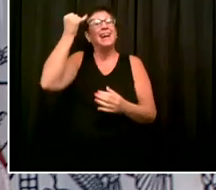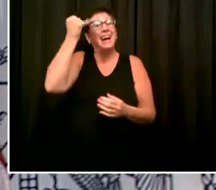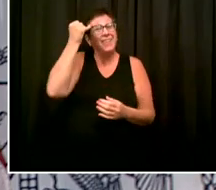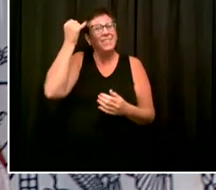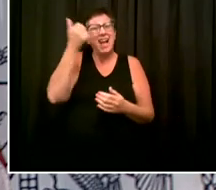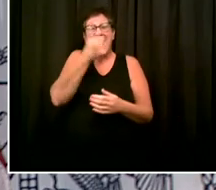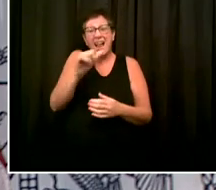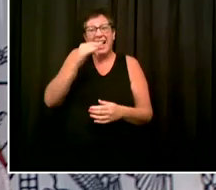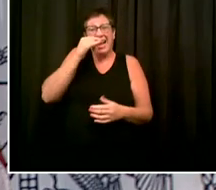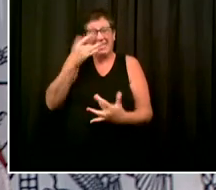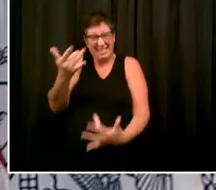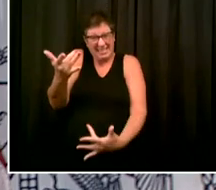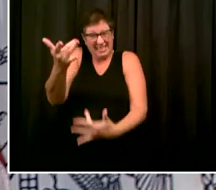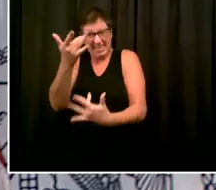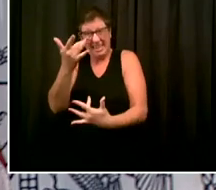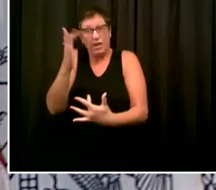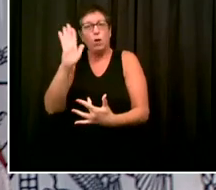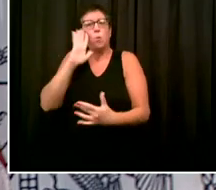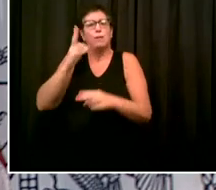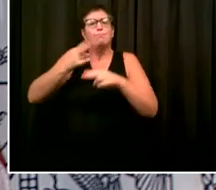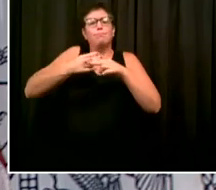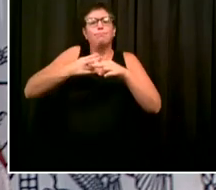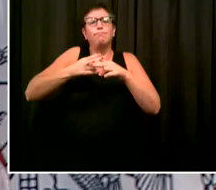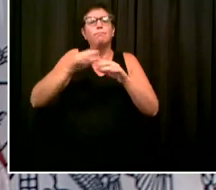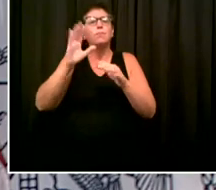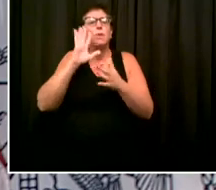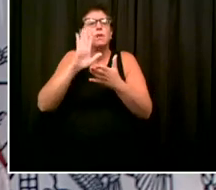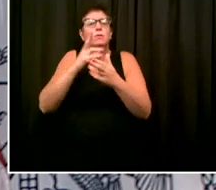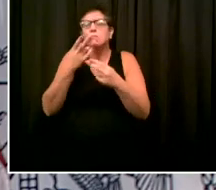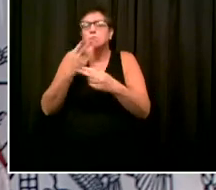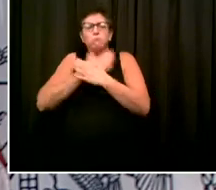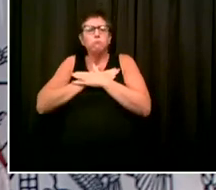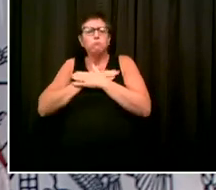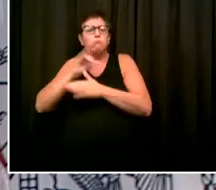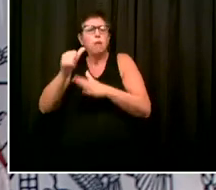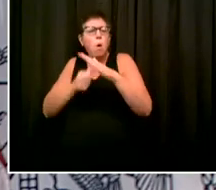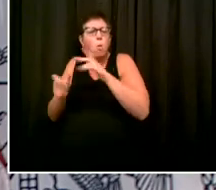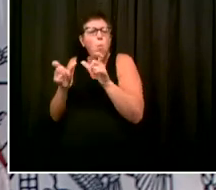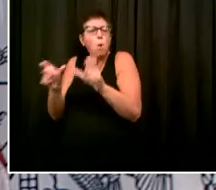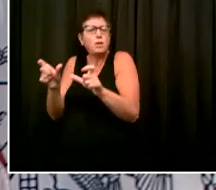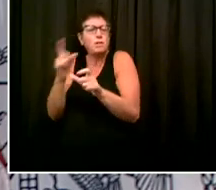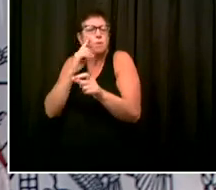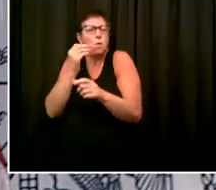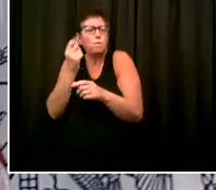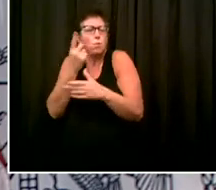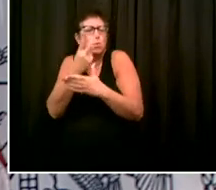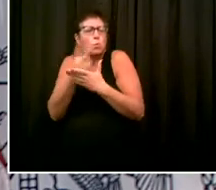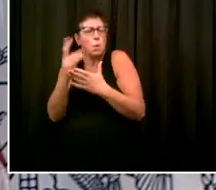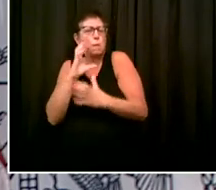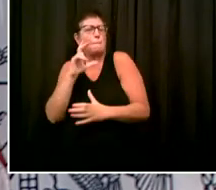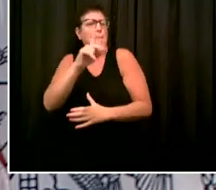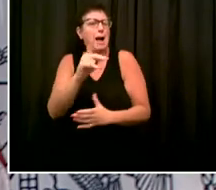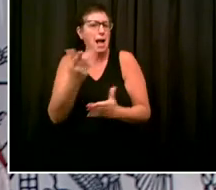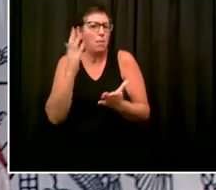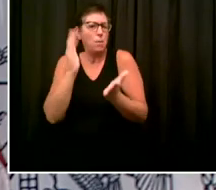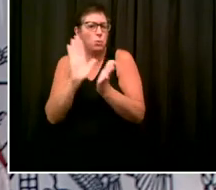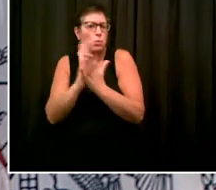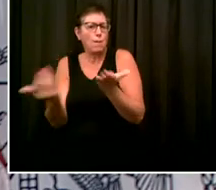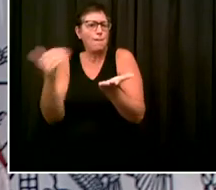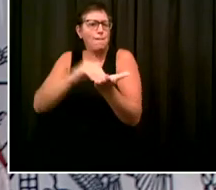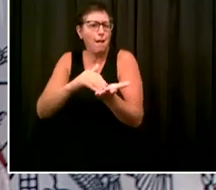time. We all know the quarantine period is two weeks and then people are back in action. So yeah, we'll have challenges, undoubtedly.